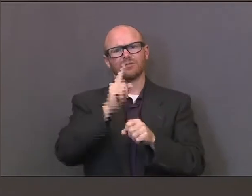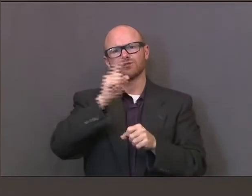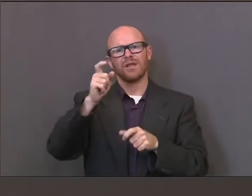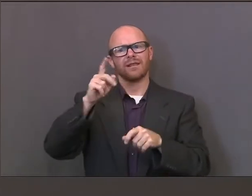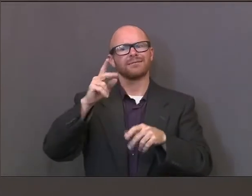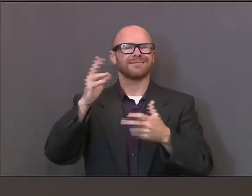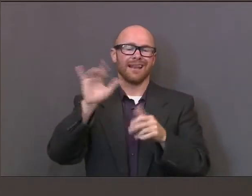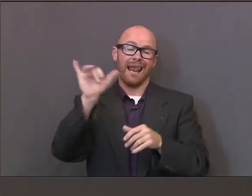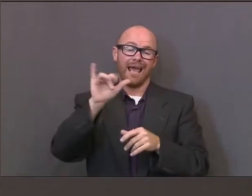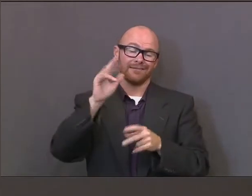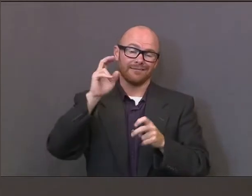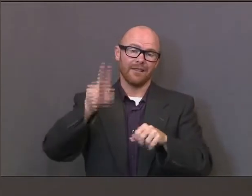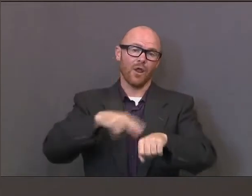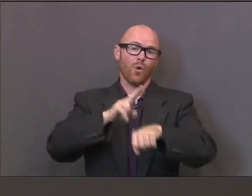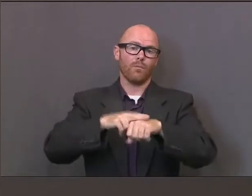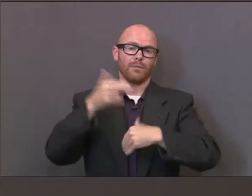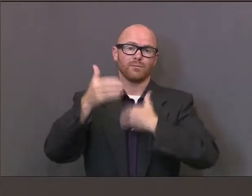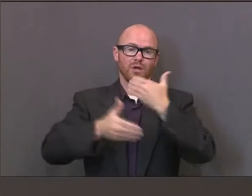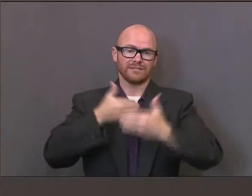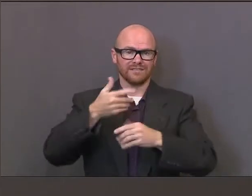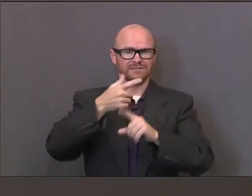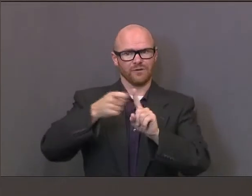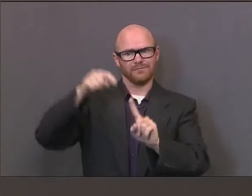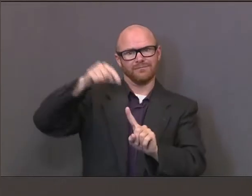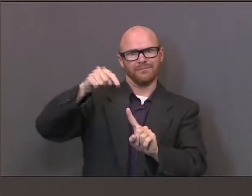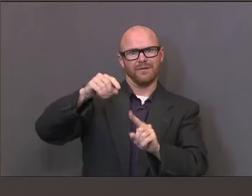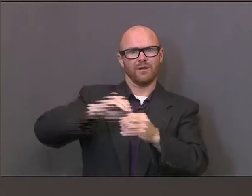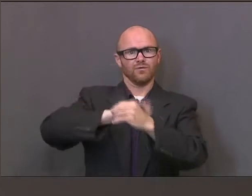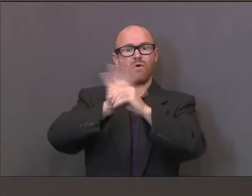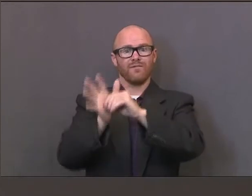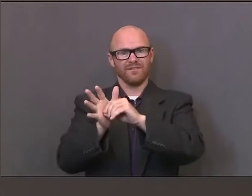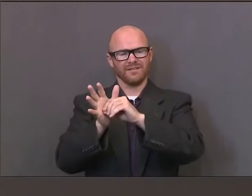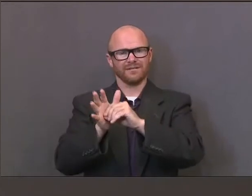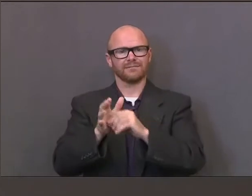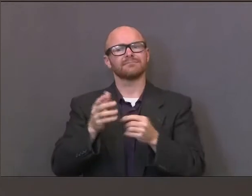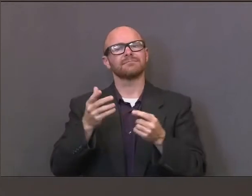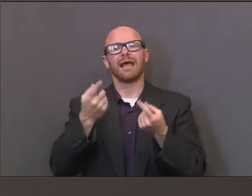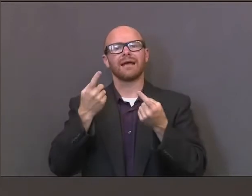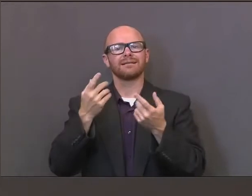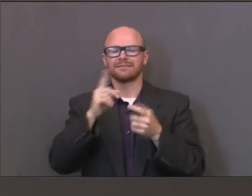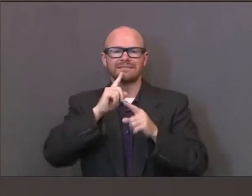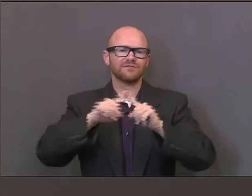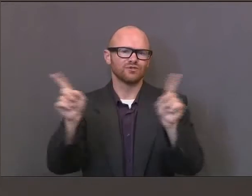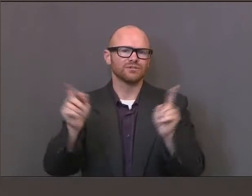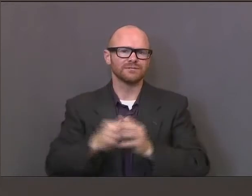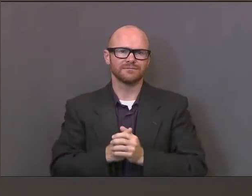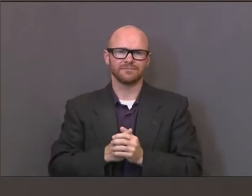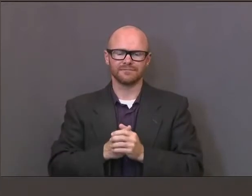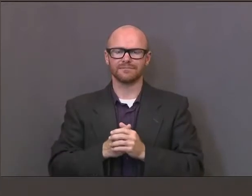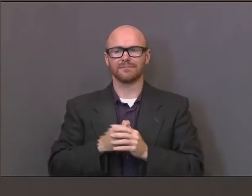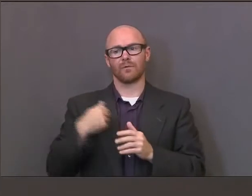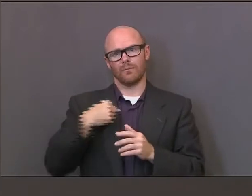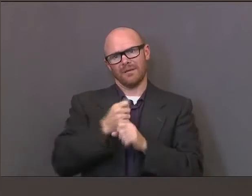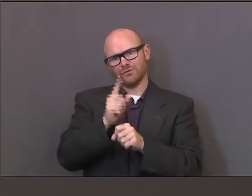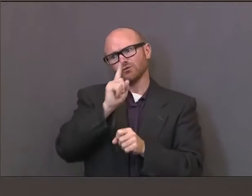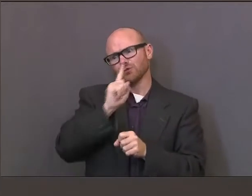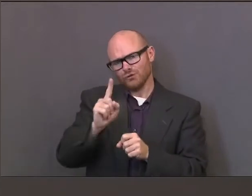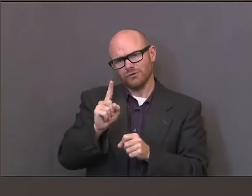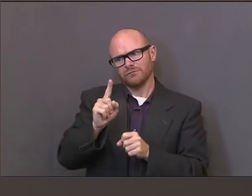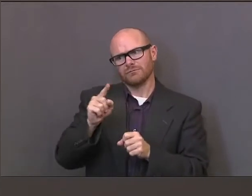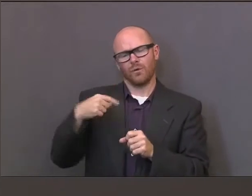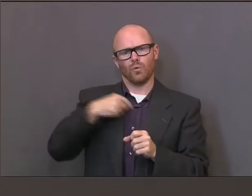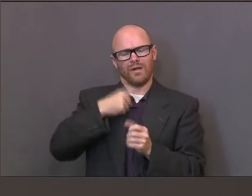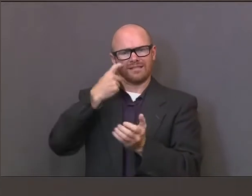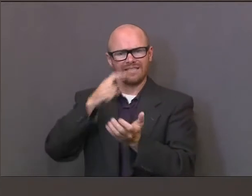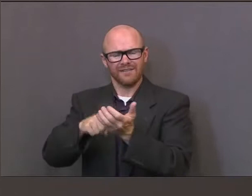to ensure that deaths from COVID-19 that occur outside the medical care system are also found and identified. So, in